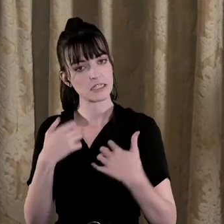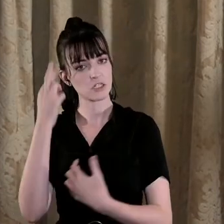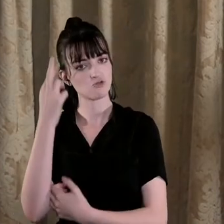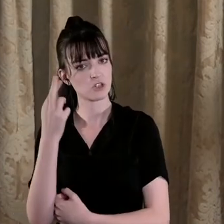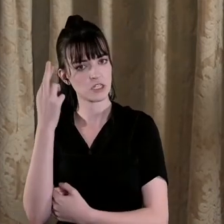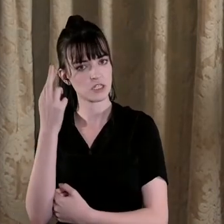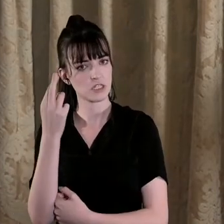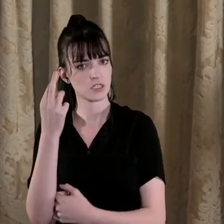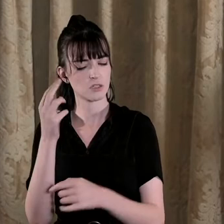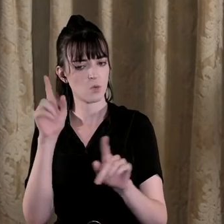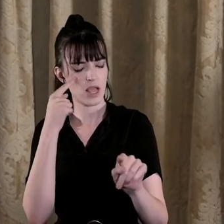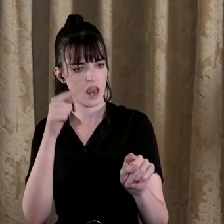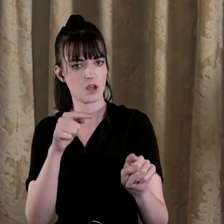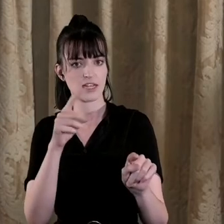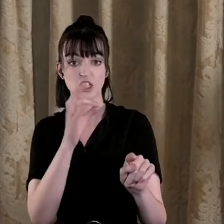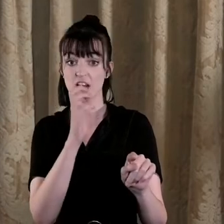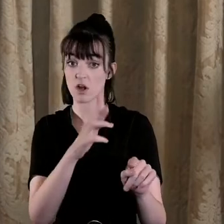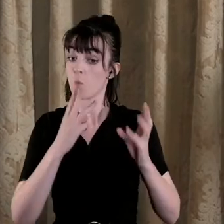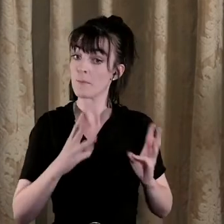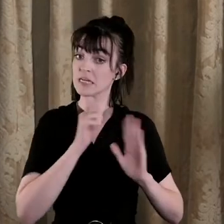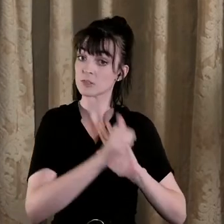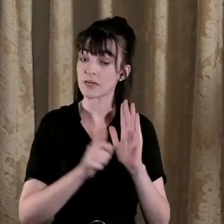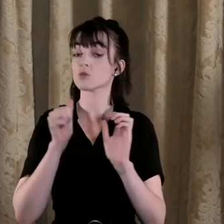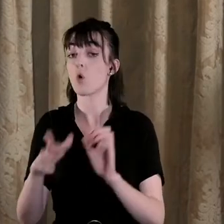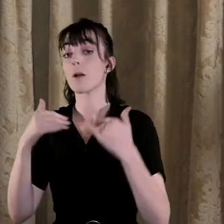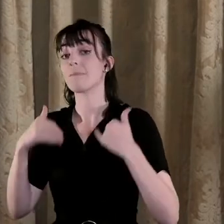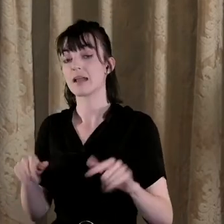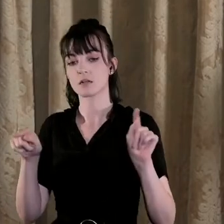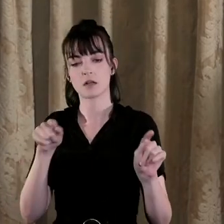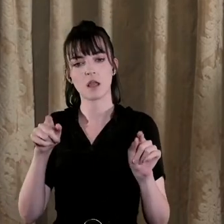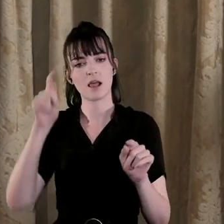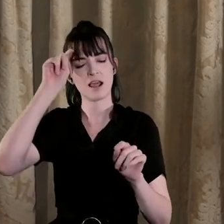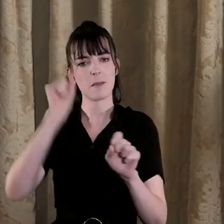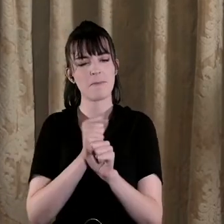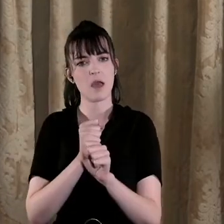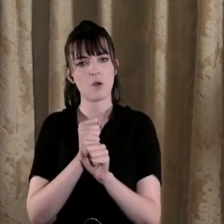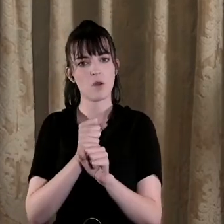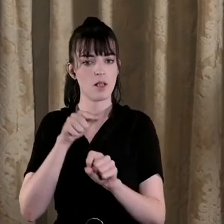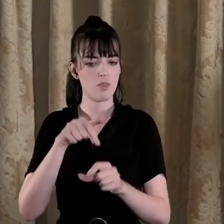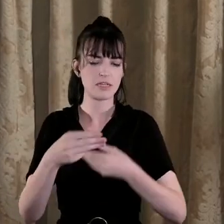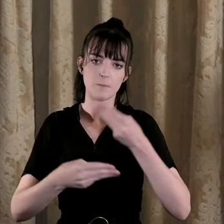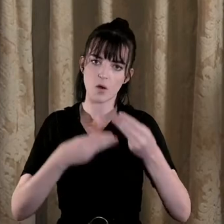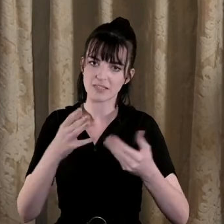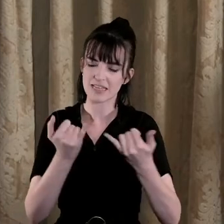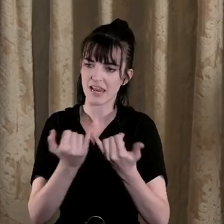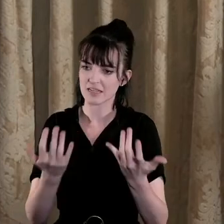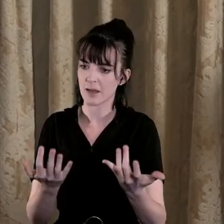to look at gender whether it's looking at women's experiences or men is to think about how you have that process in which a political